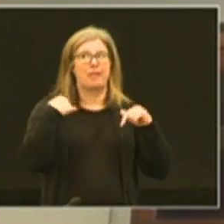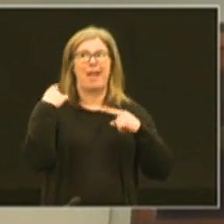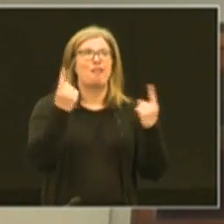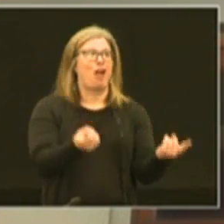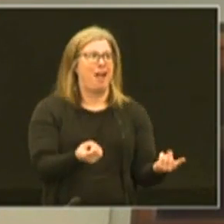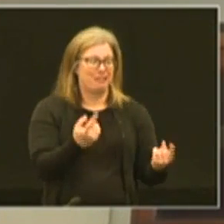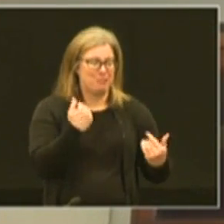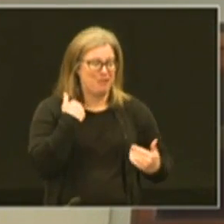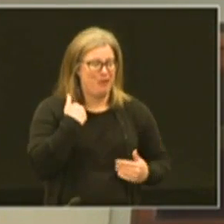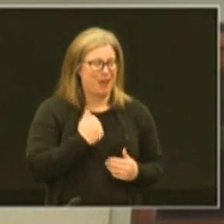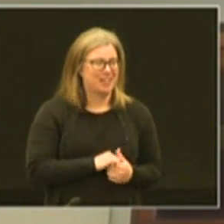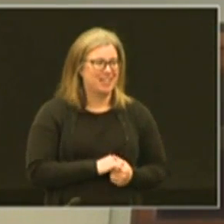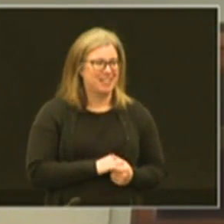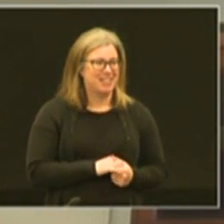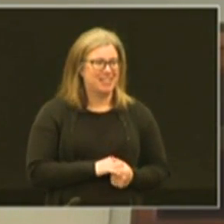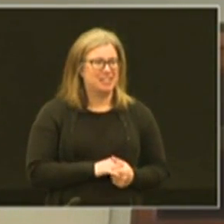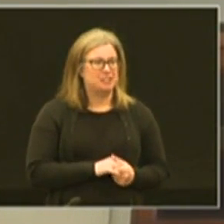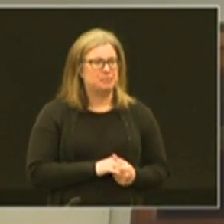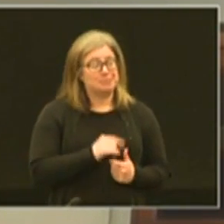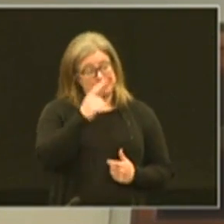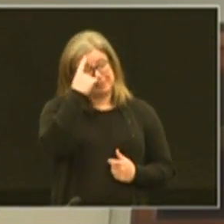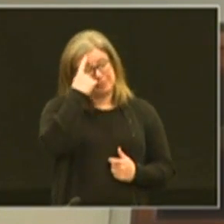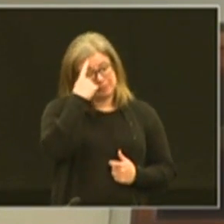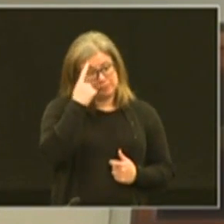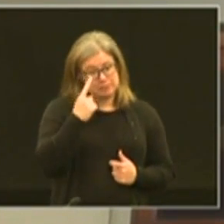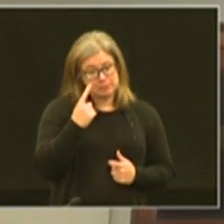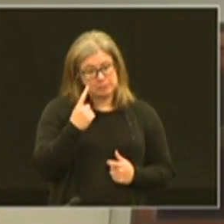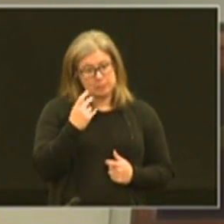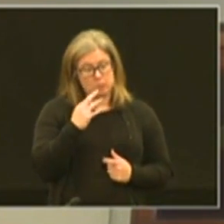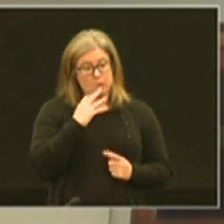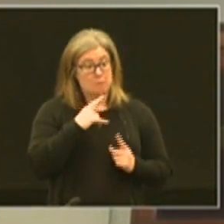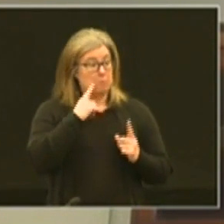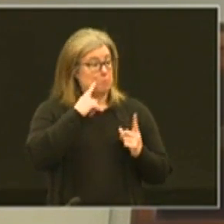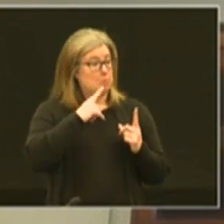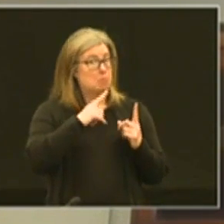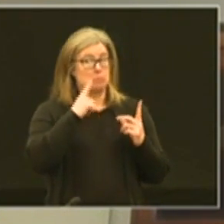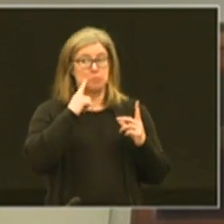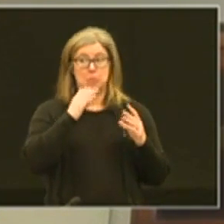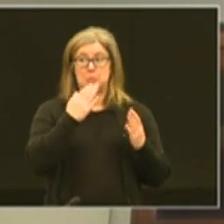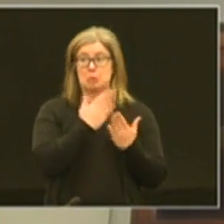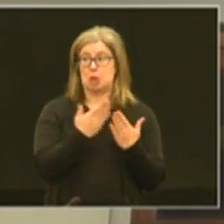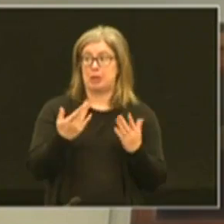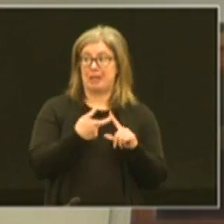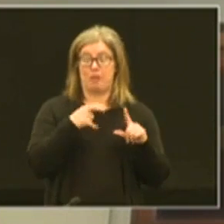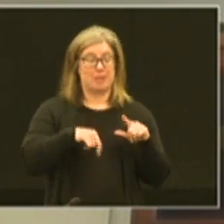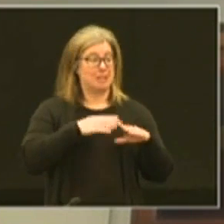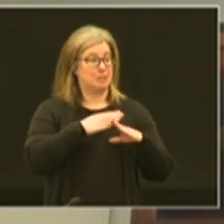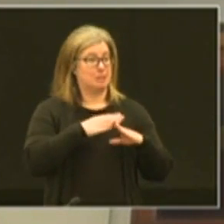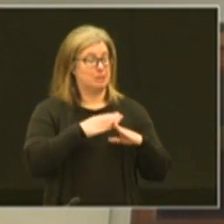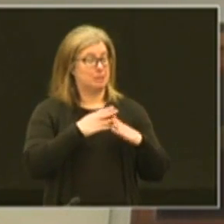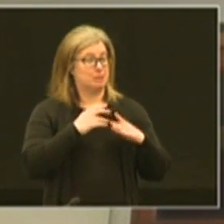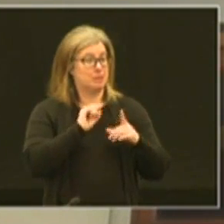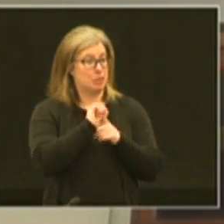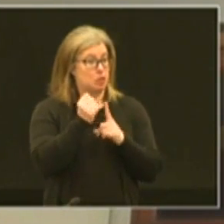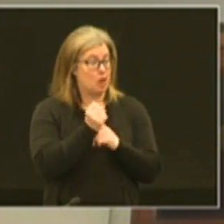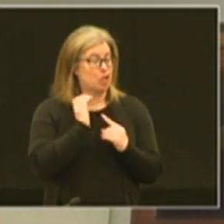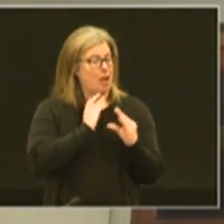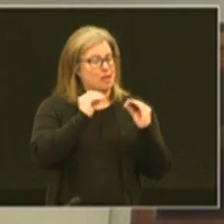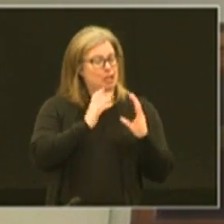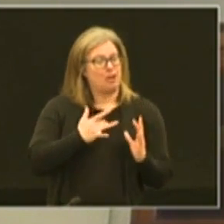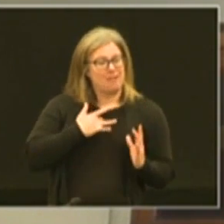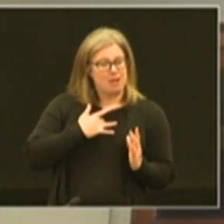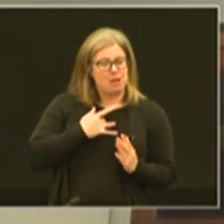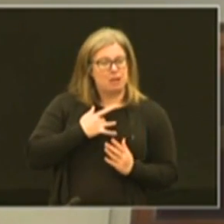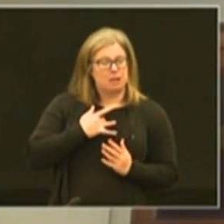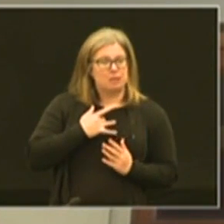ever have before and i think as a one of the positives that comes out of any crisis is our teachers will